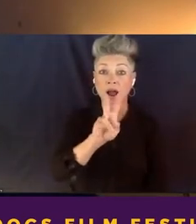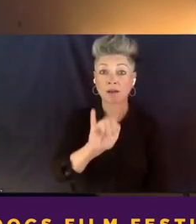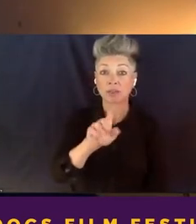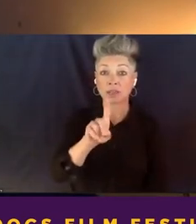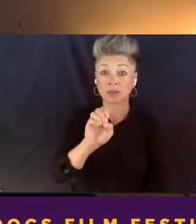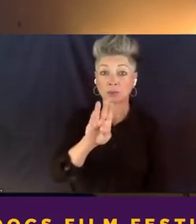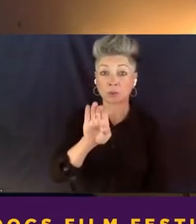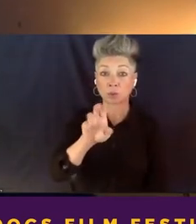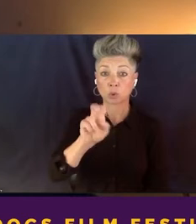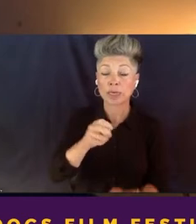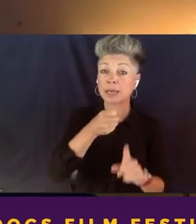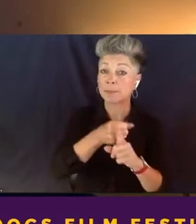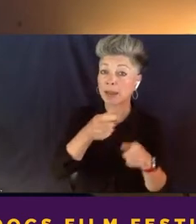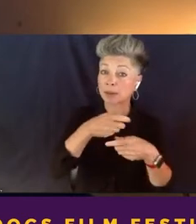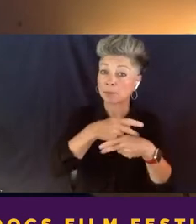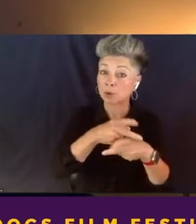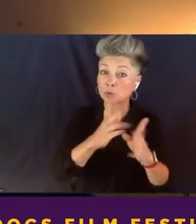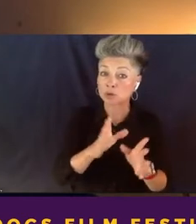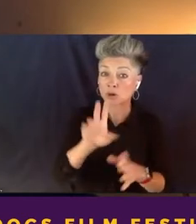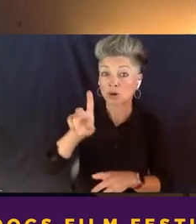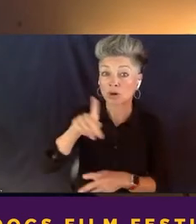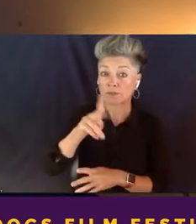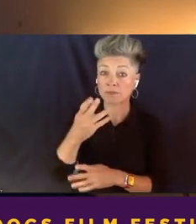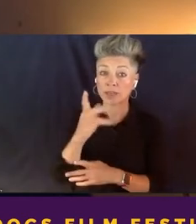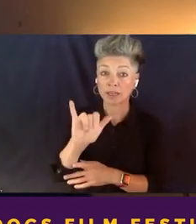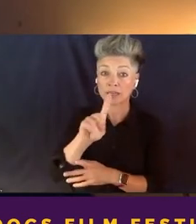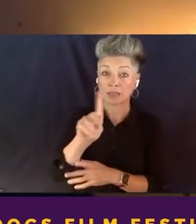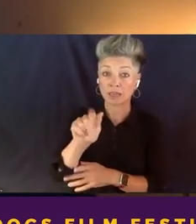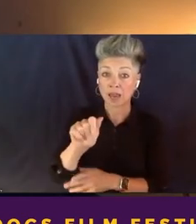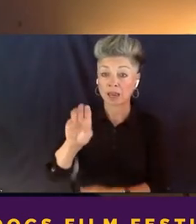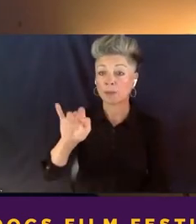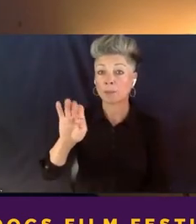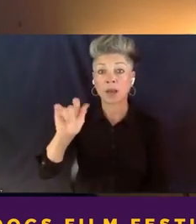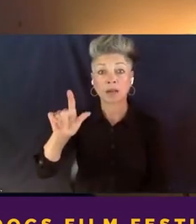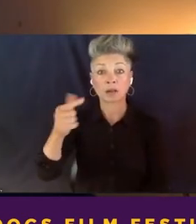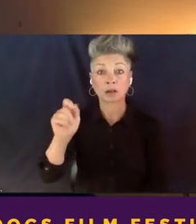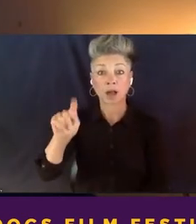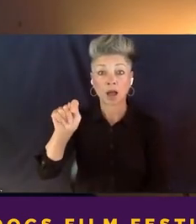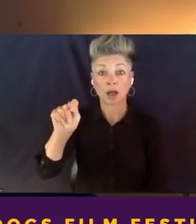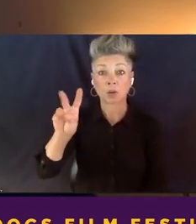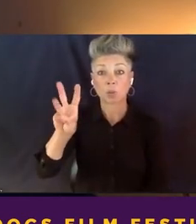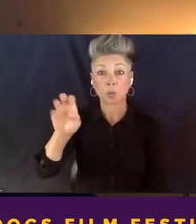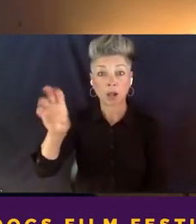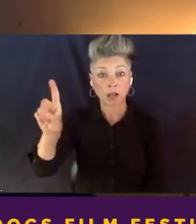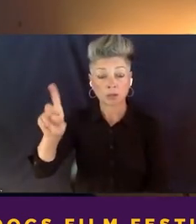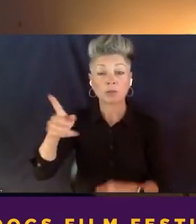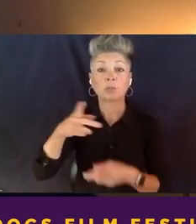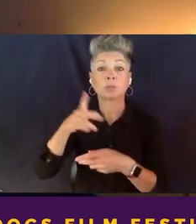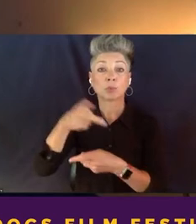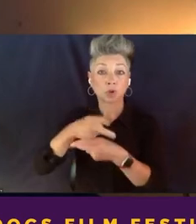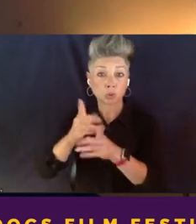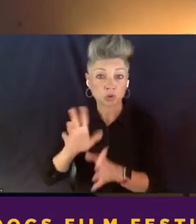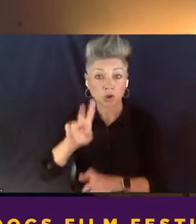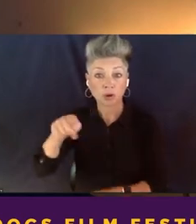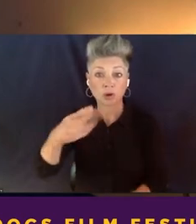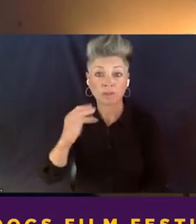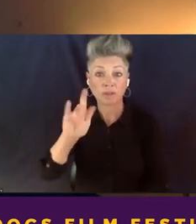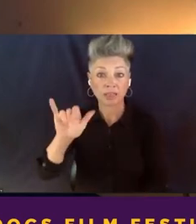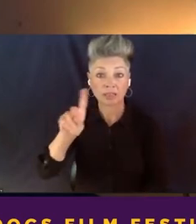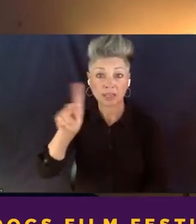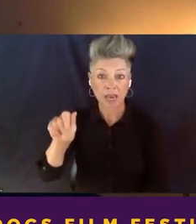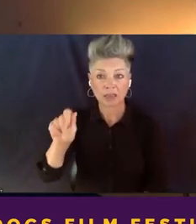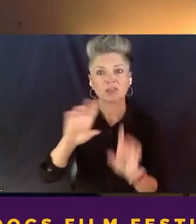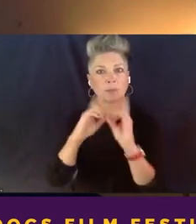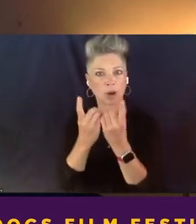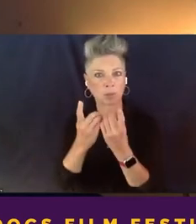Impact Producer on Philly DA, Michael Gottwald, Producer on Philly DA. His company is the Department of Motion Pictures.